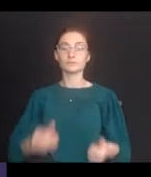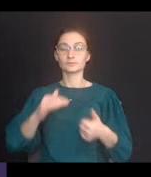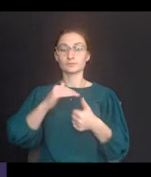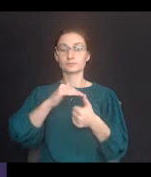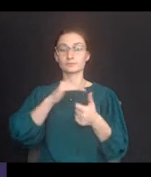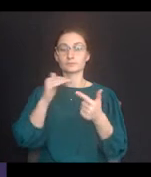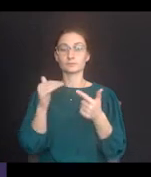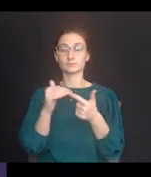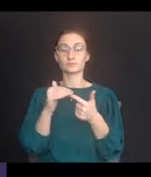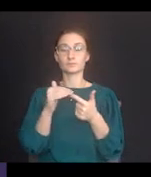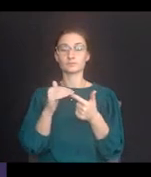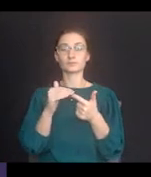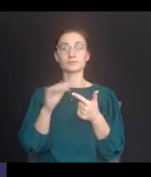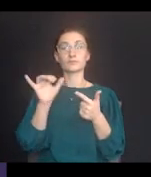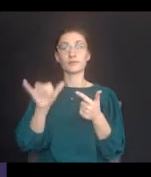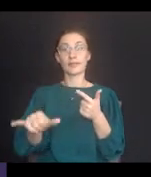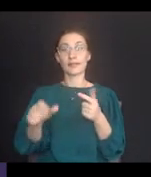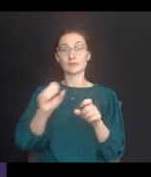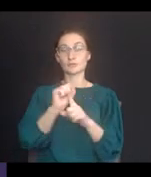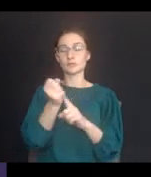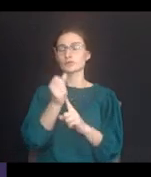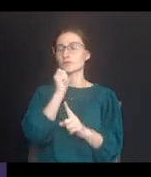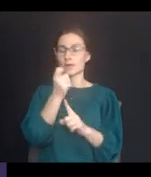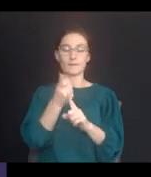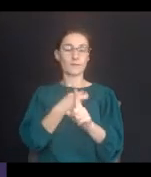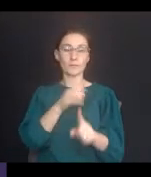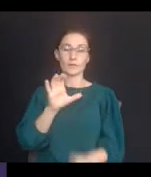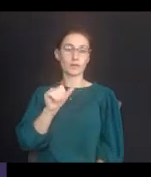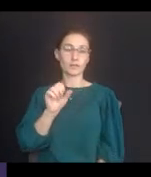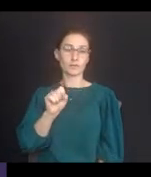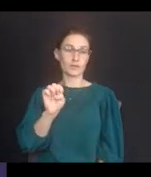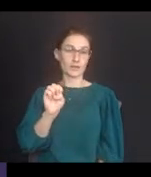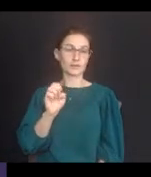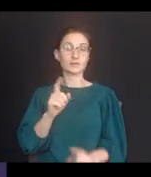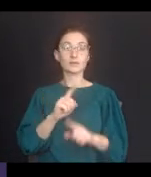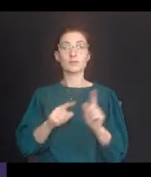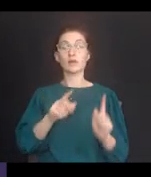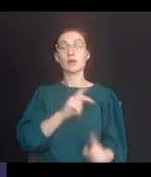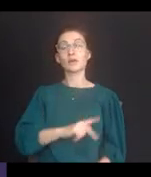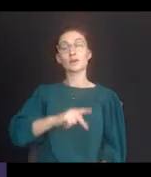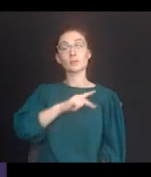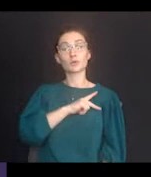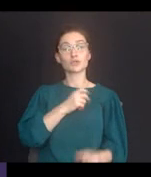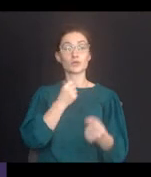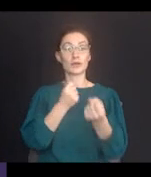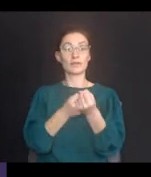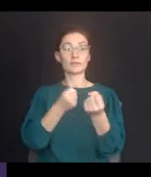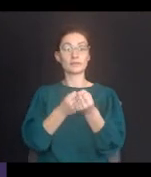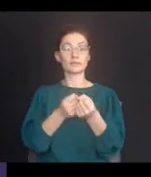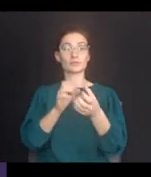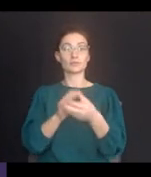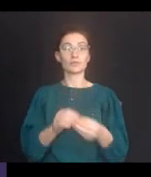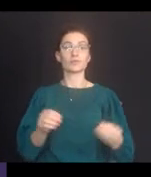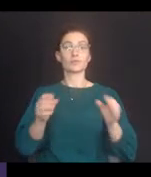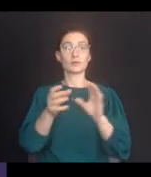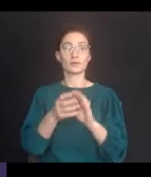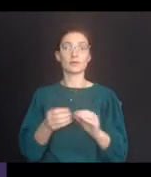This hypothetical doesn't come from a case, but just kind of comes from a personal advocacy story.